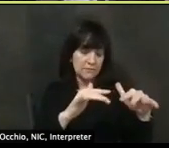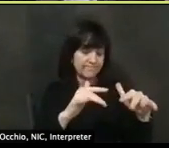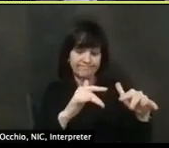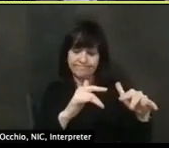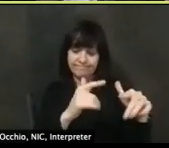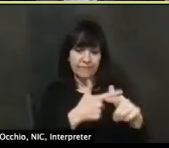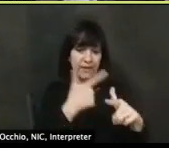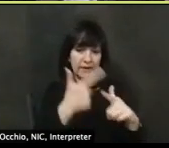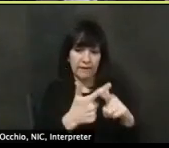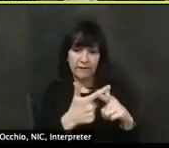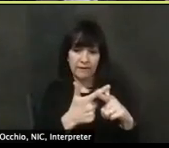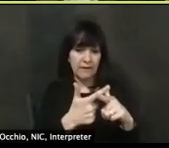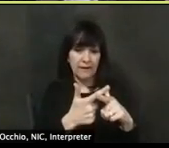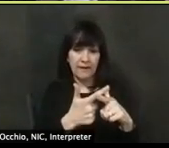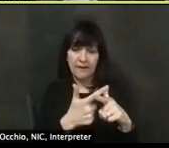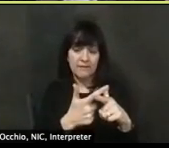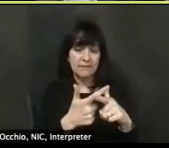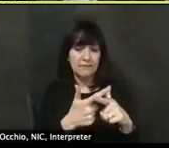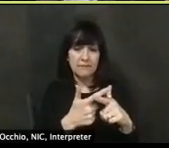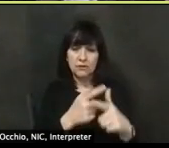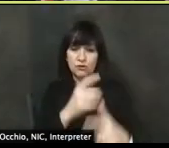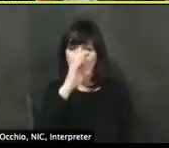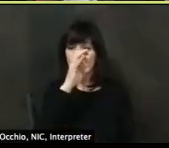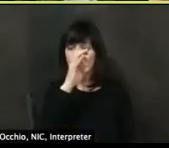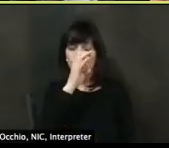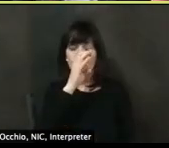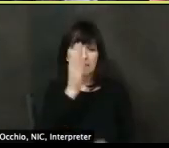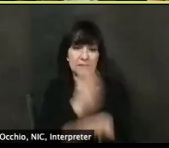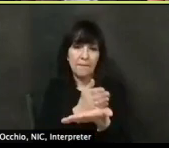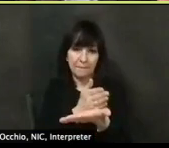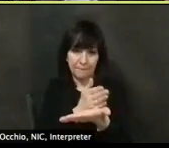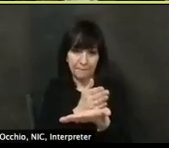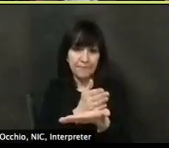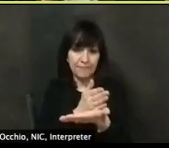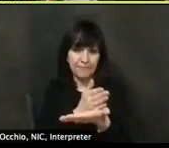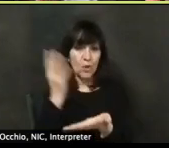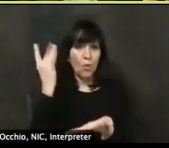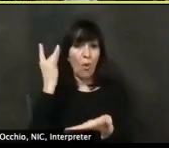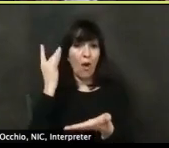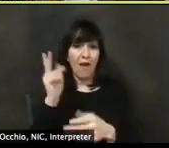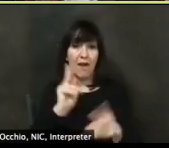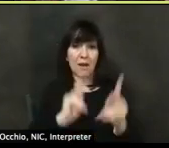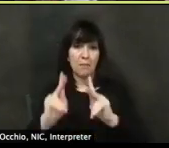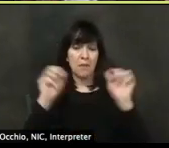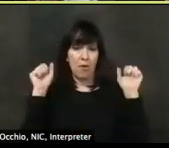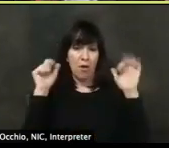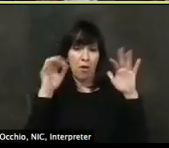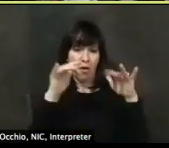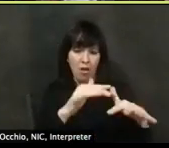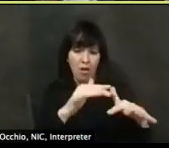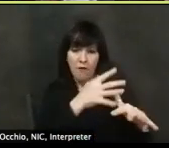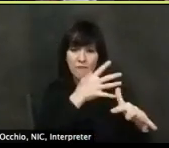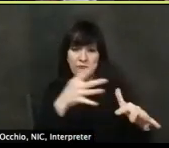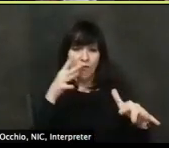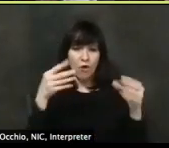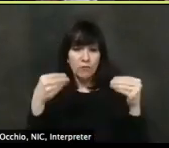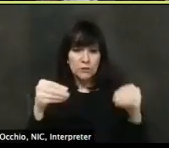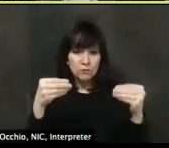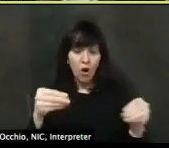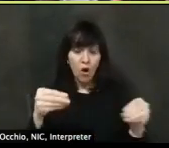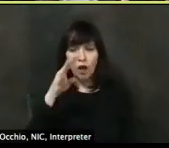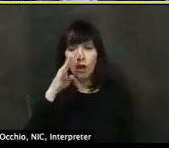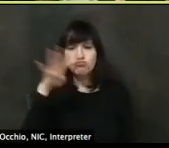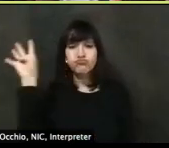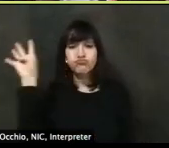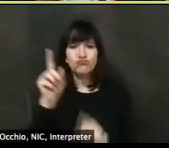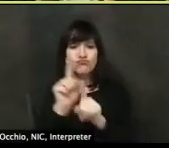for the time being, they can't operate. And I think it, you know, I said, as we take these steps, we need to remain vigilant. I think that's, that's a good example of